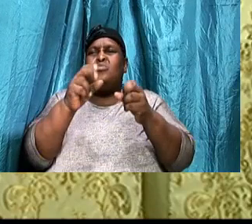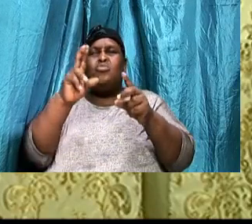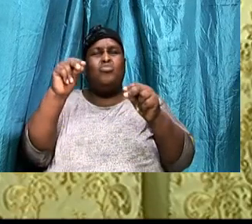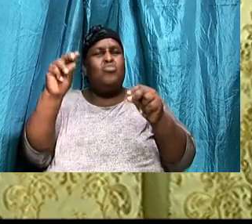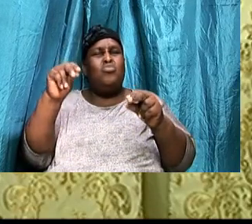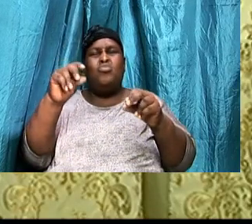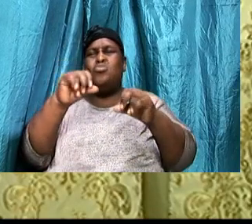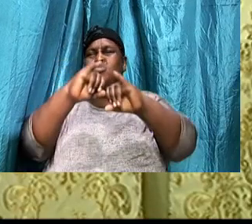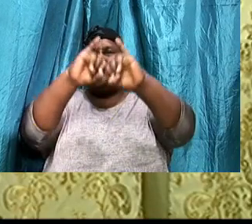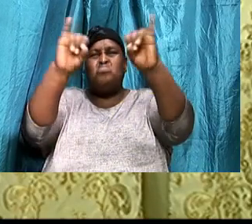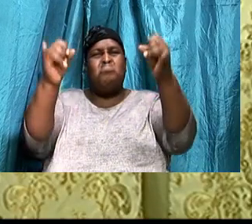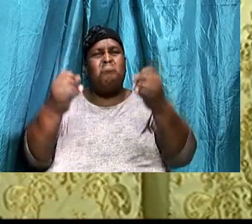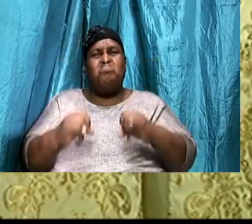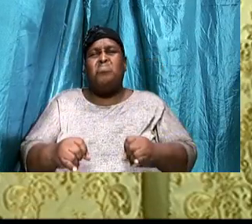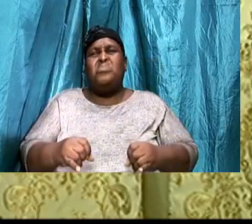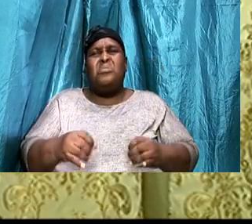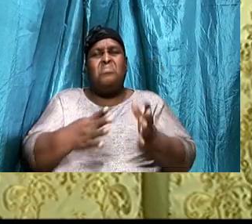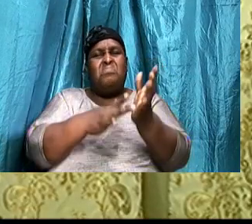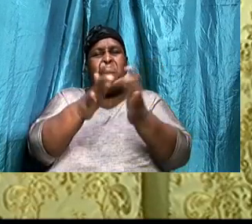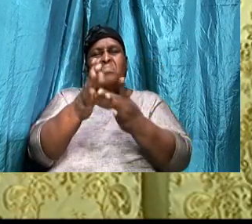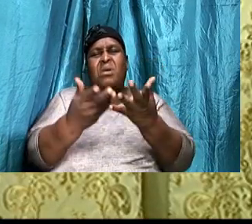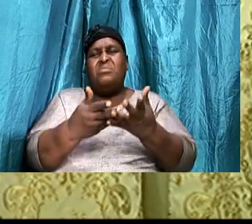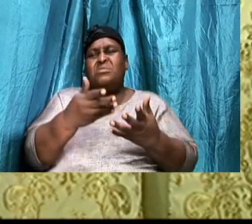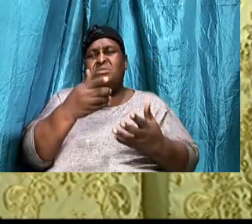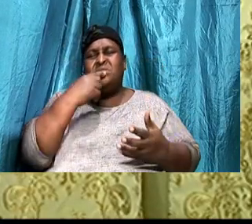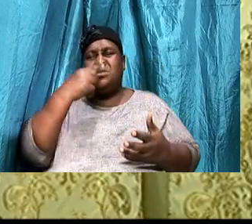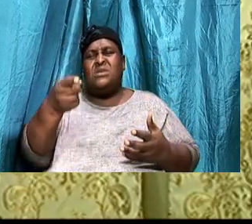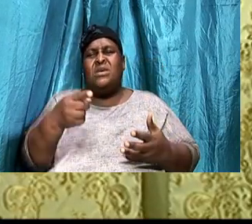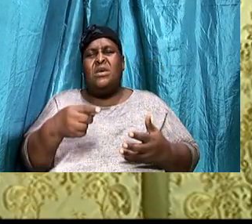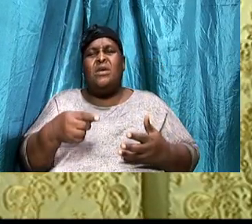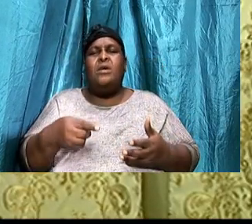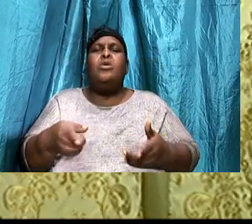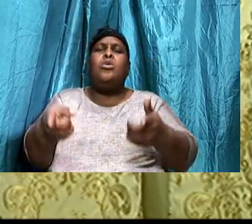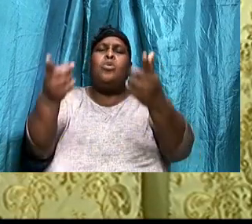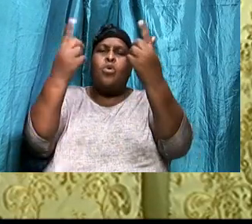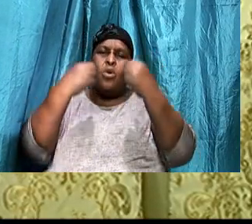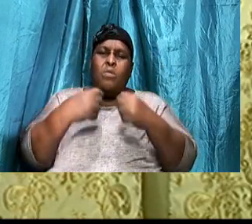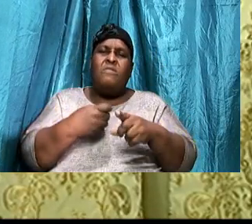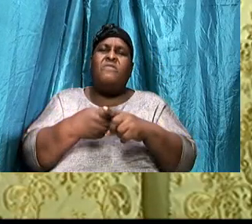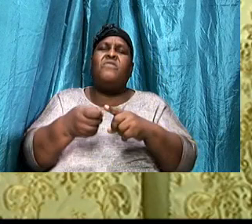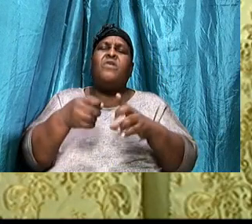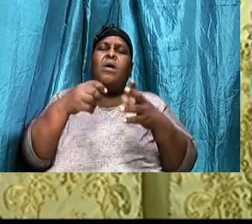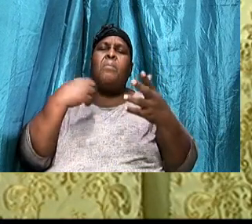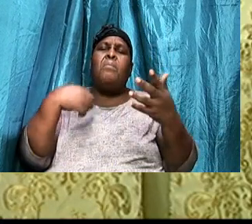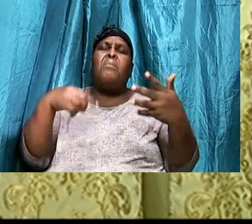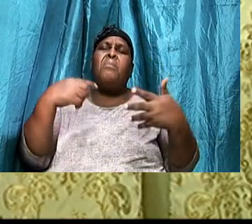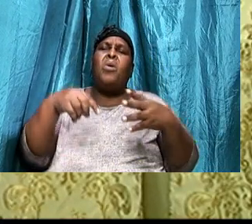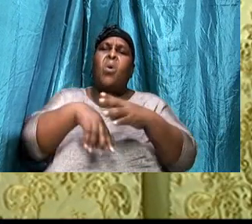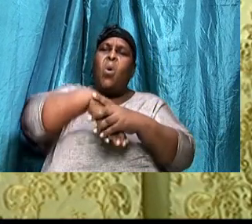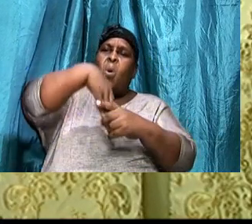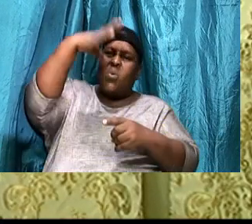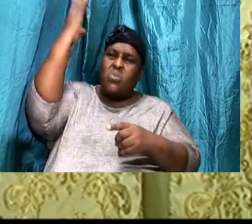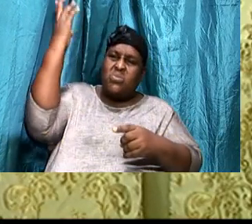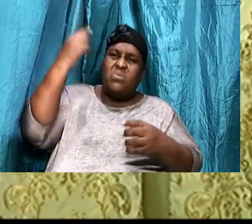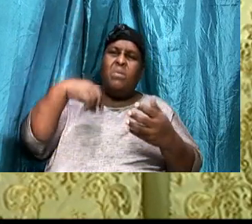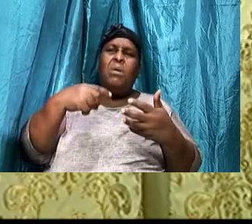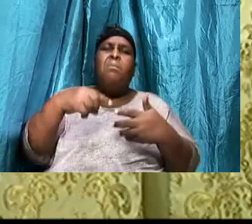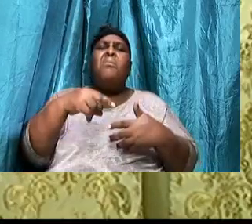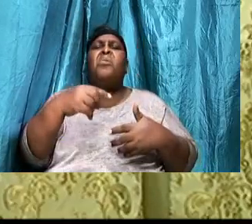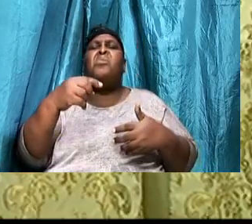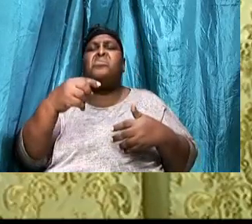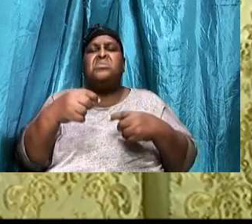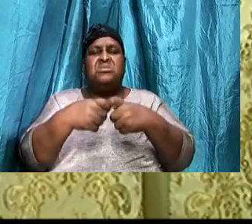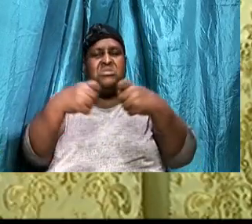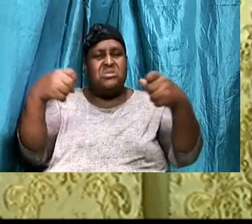He said, Come out from among them, And be ye separate, When Jesus was crucified, He